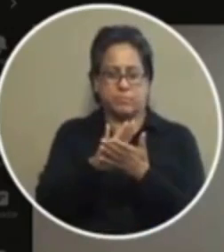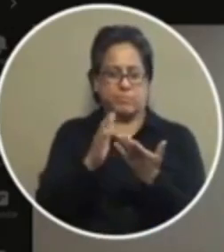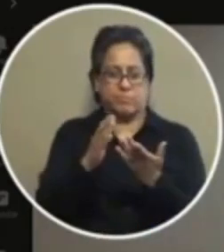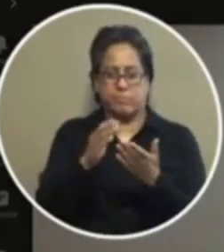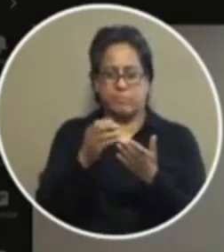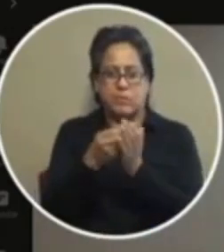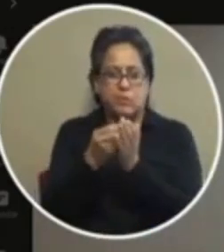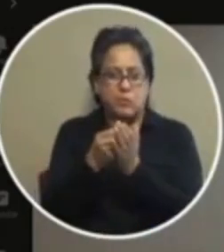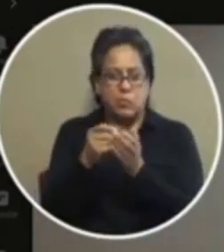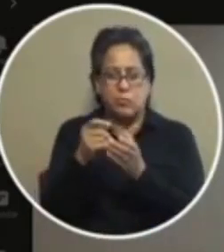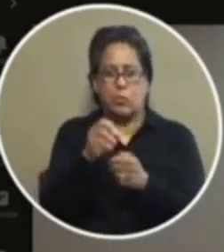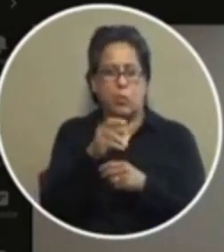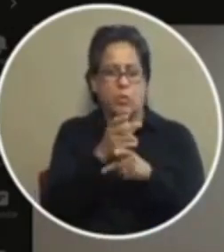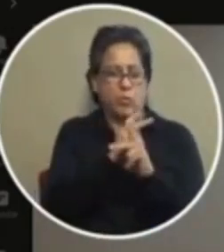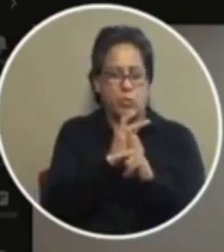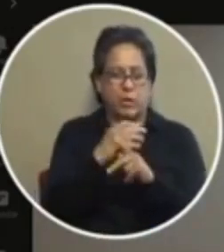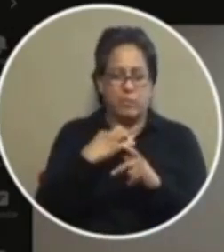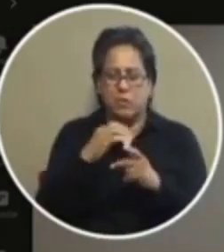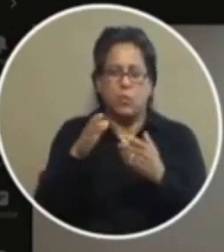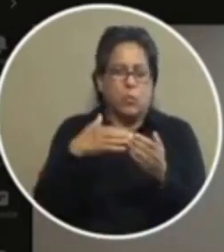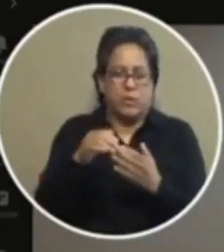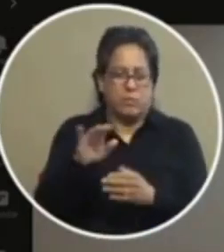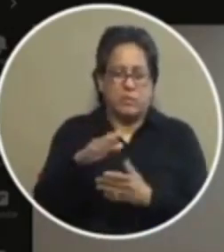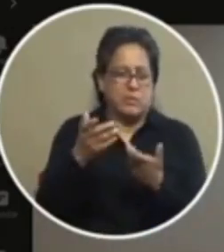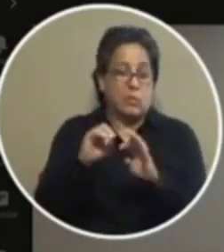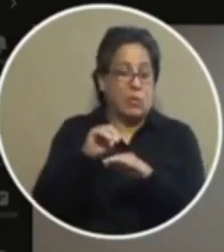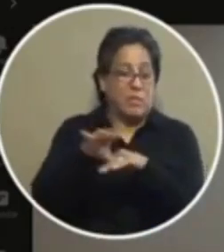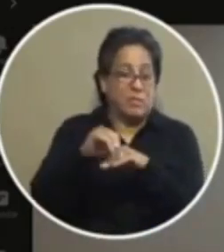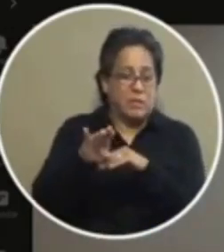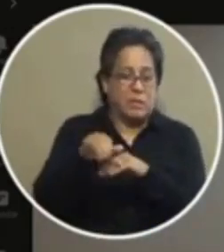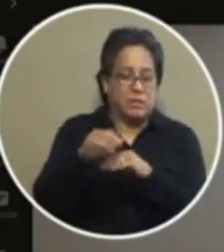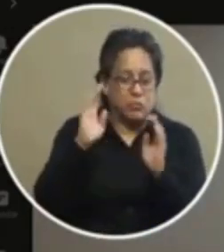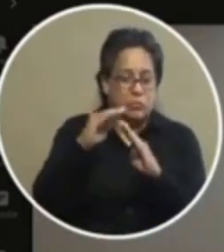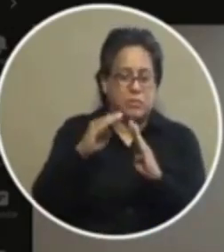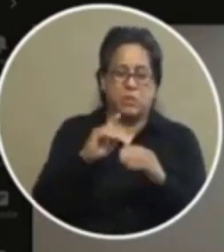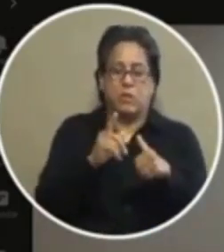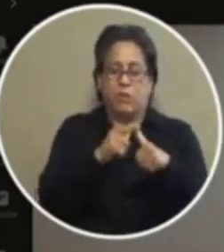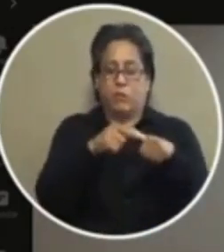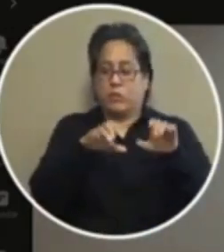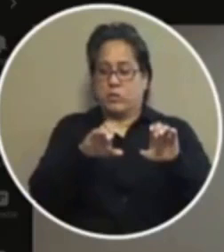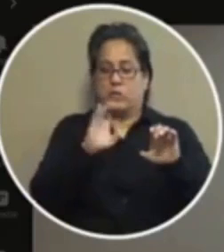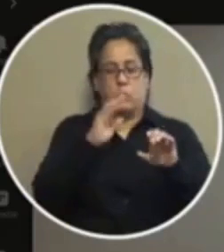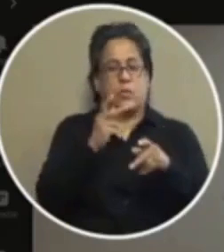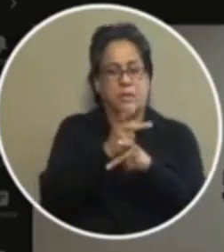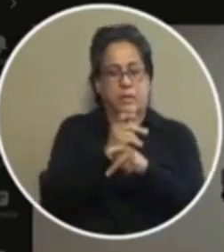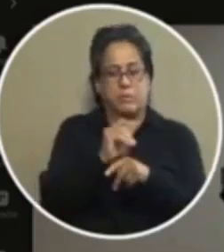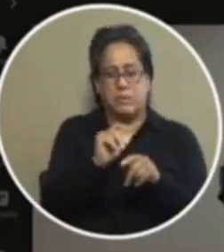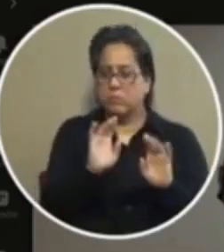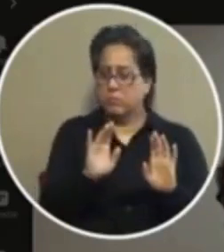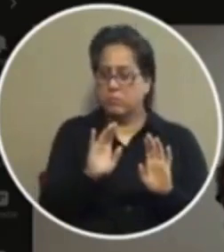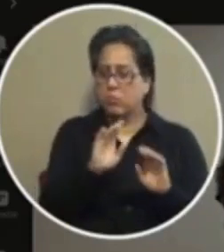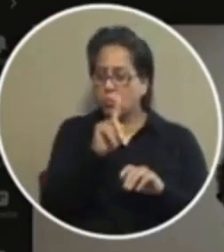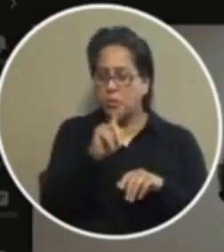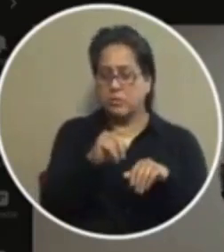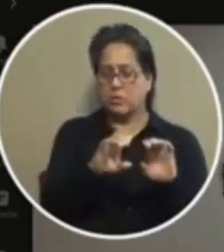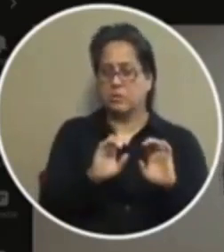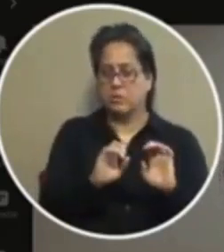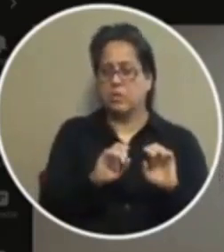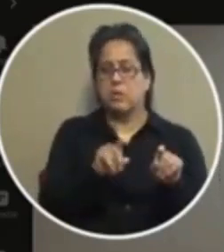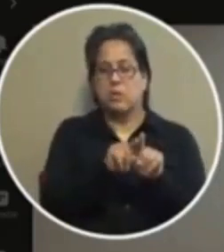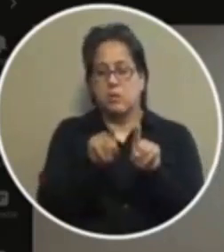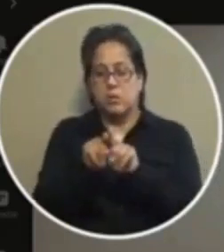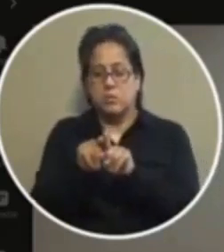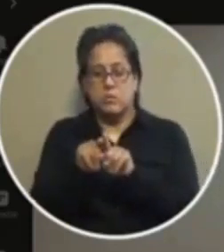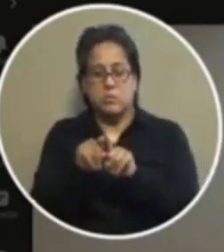trouble or his loan application whatever it is in trouble first chance takes care of that and the other thing that's not taken into